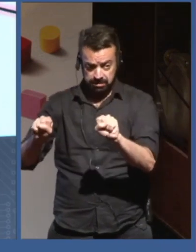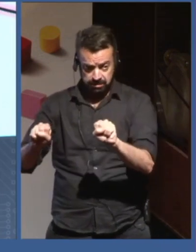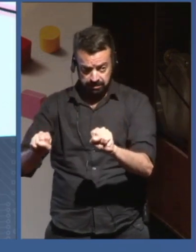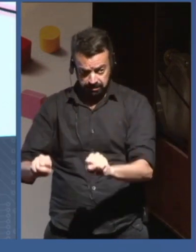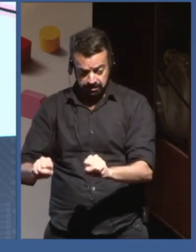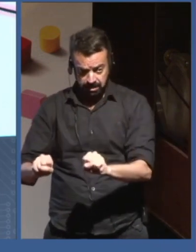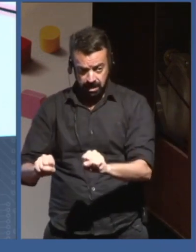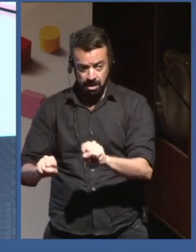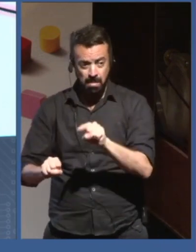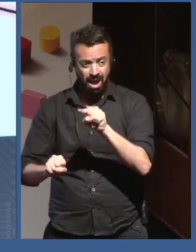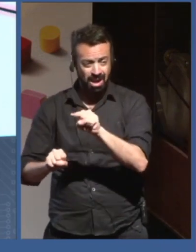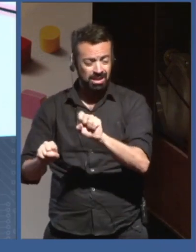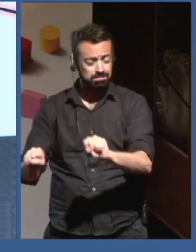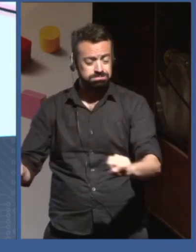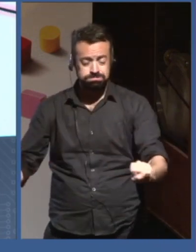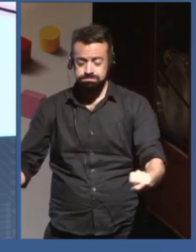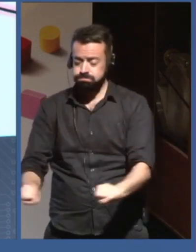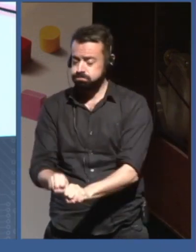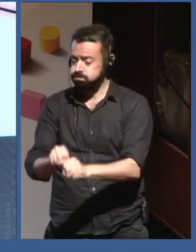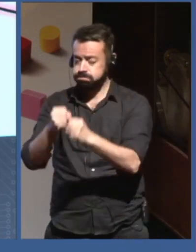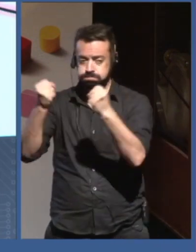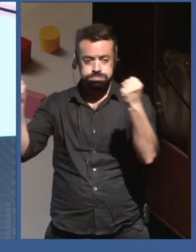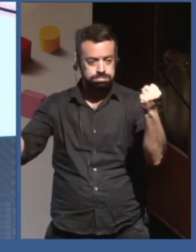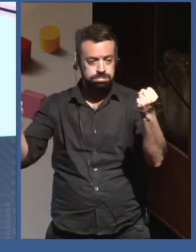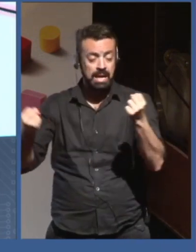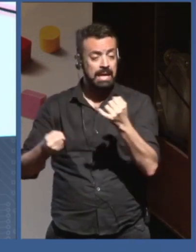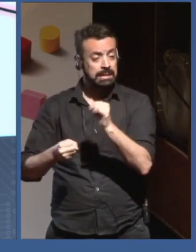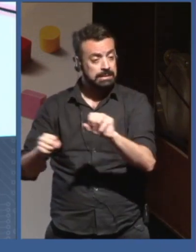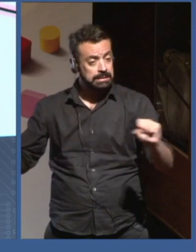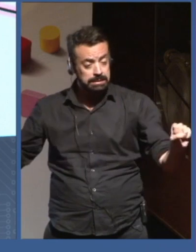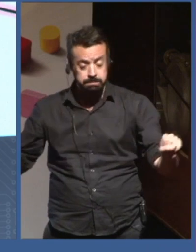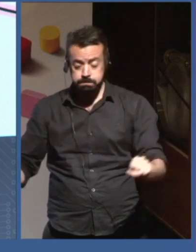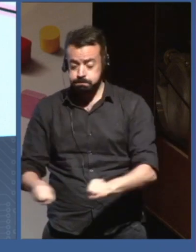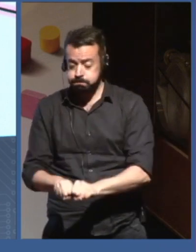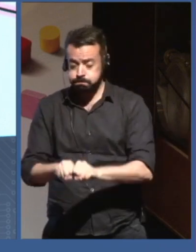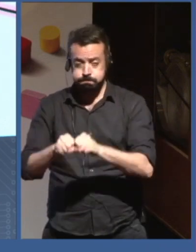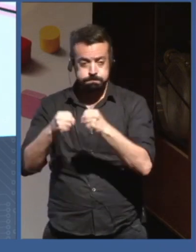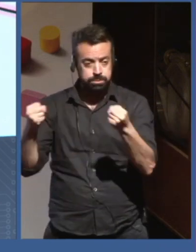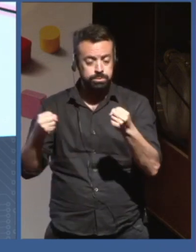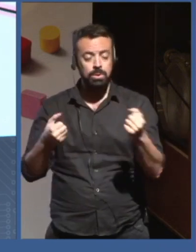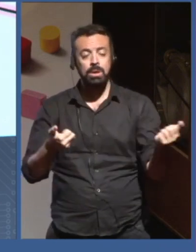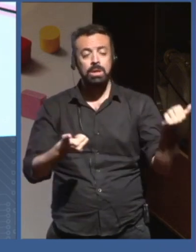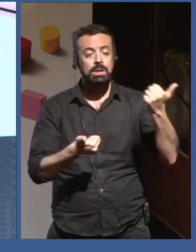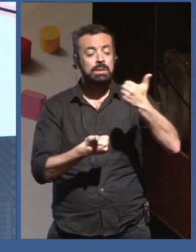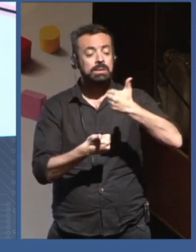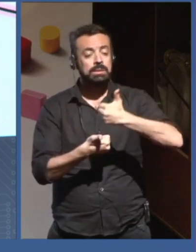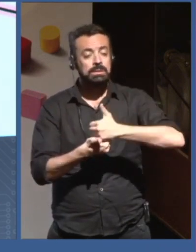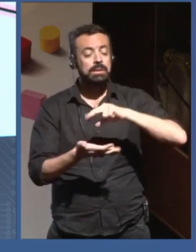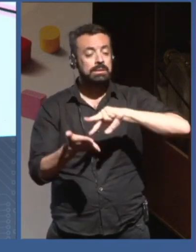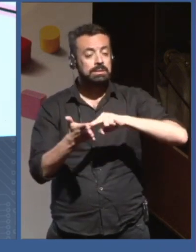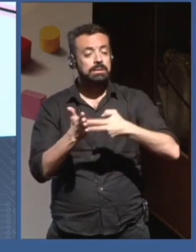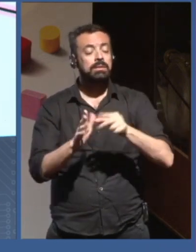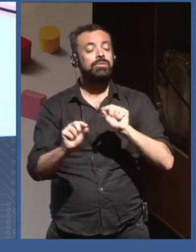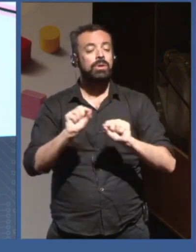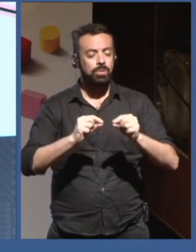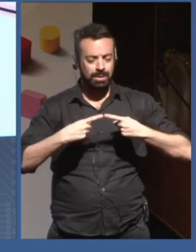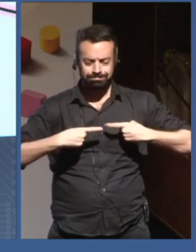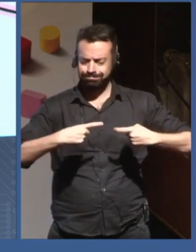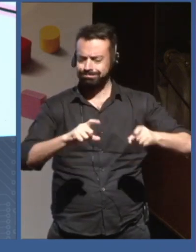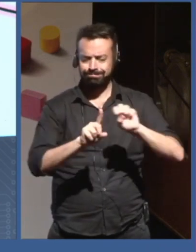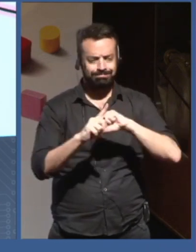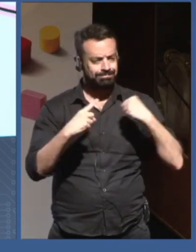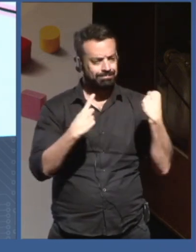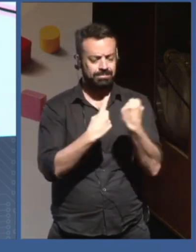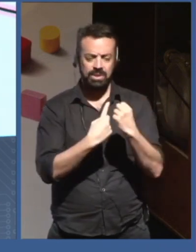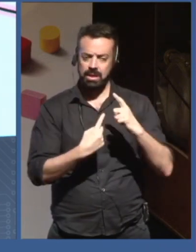breaking can mean having a civil conflict, for example. So, if you don't have, in societies, these kinds of feedback loops and systems, if you don't